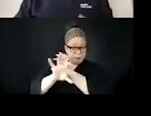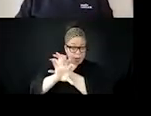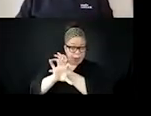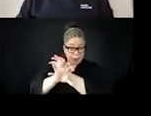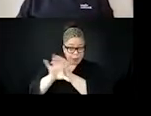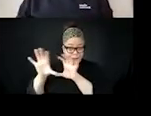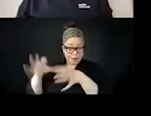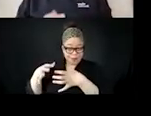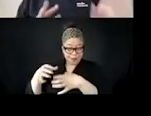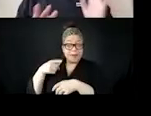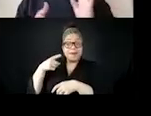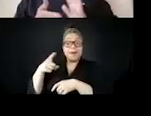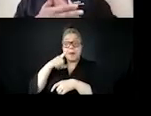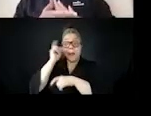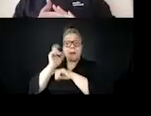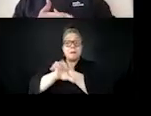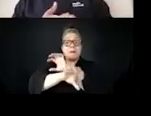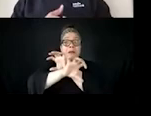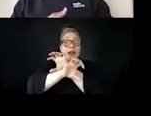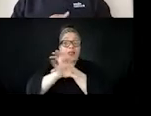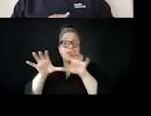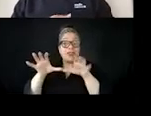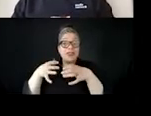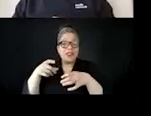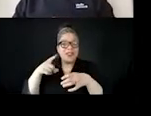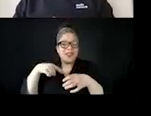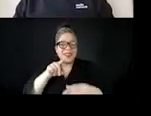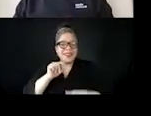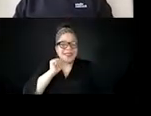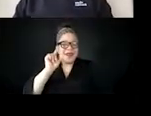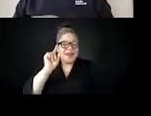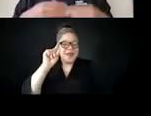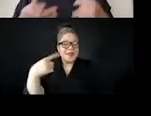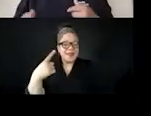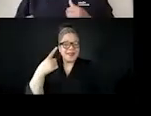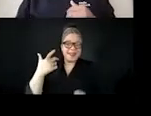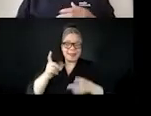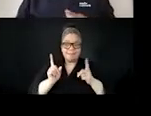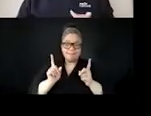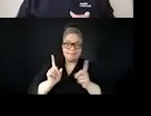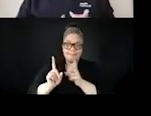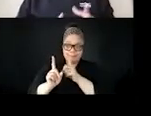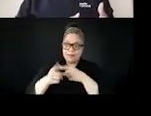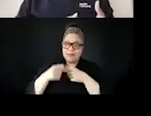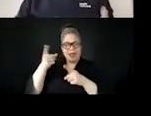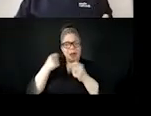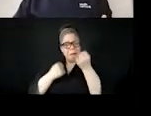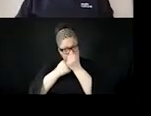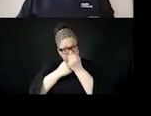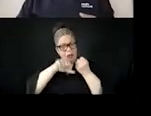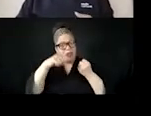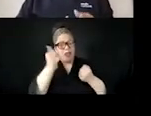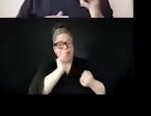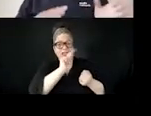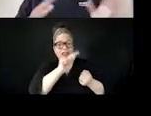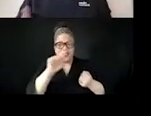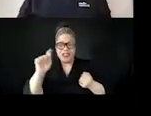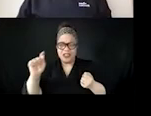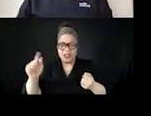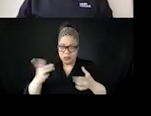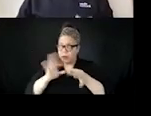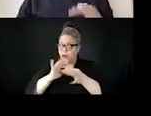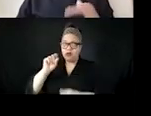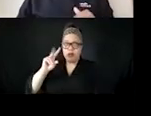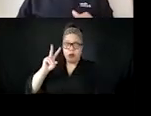NAACP and also Native American groups fighting for sovereignty. The FBI created false stories about the